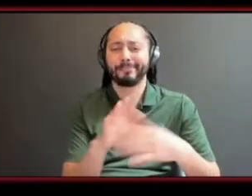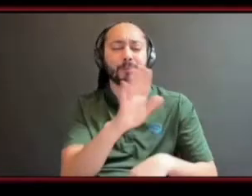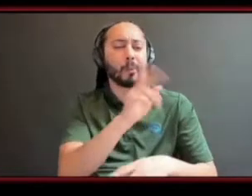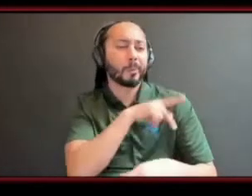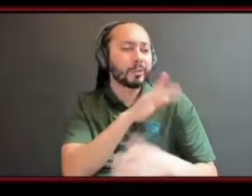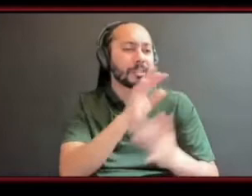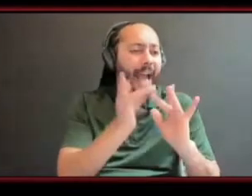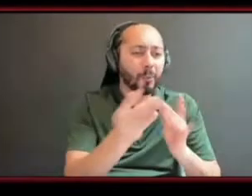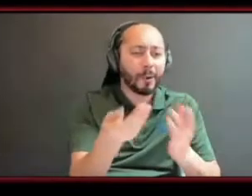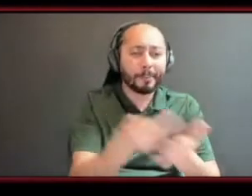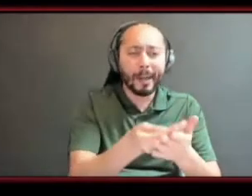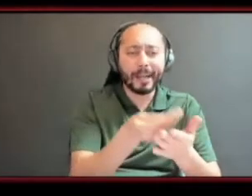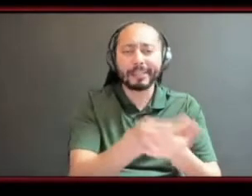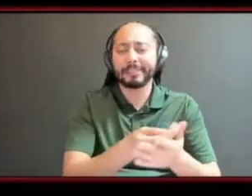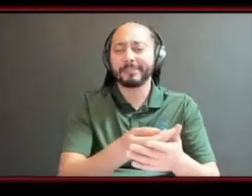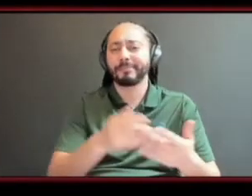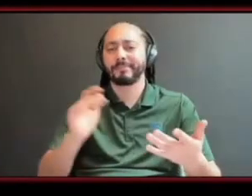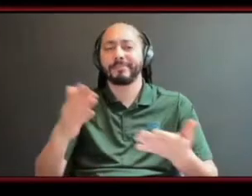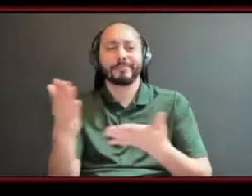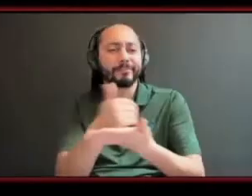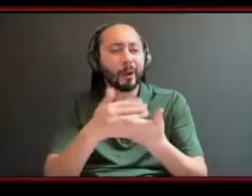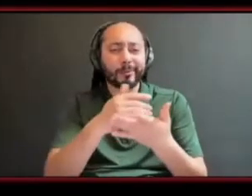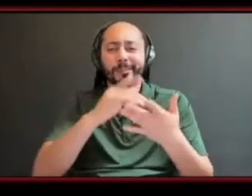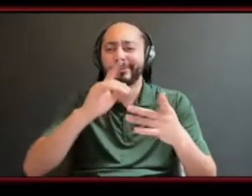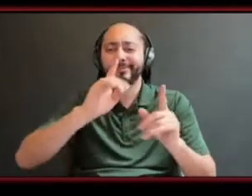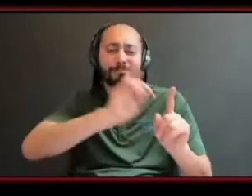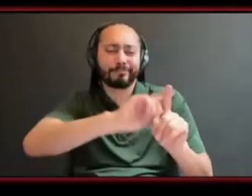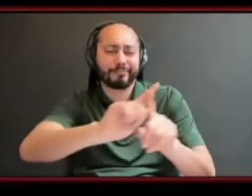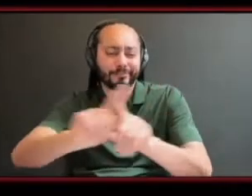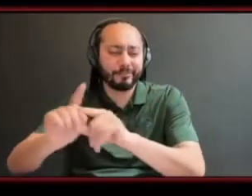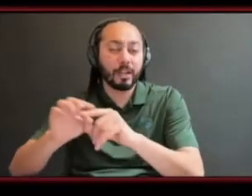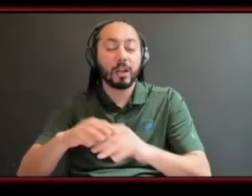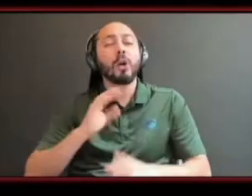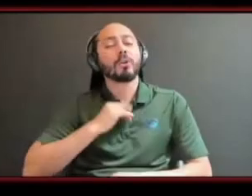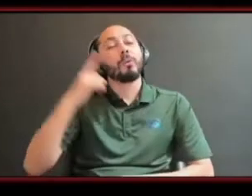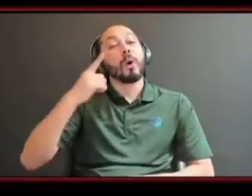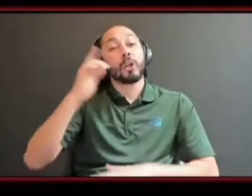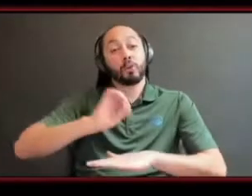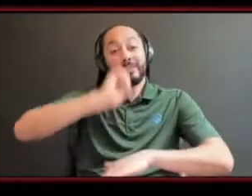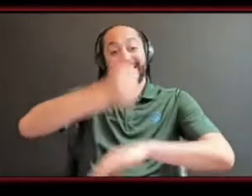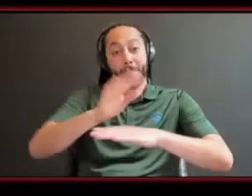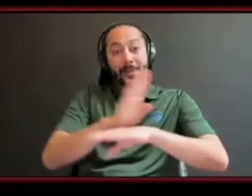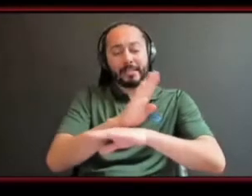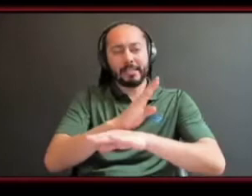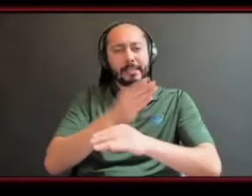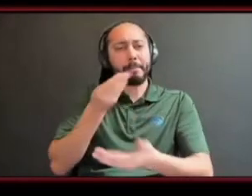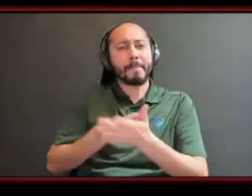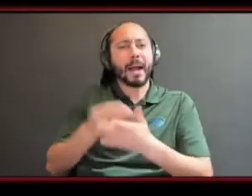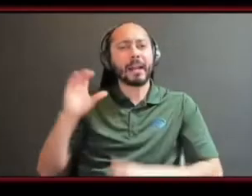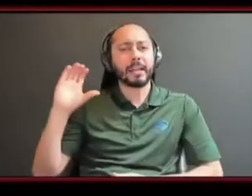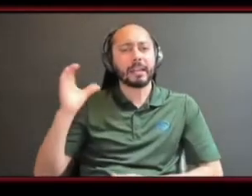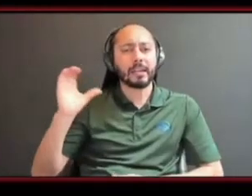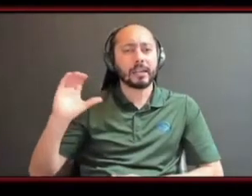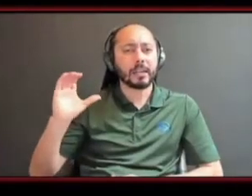when you started out how can you access funds for your business where what kind of places did you look at first